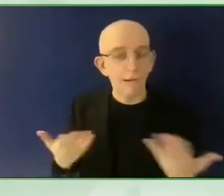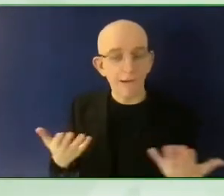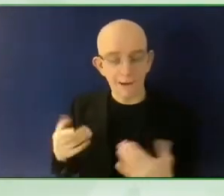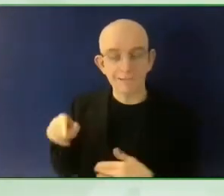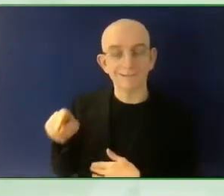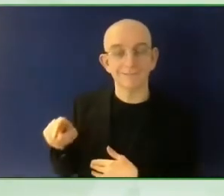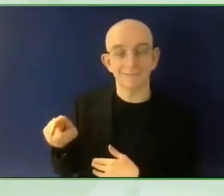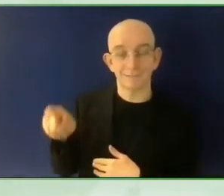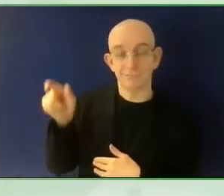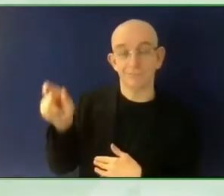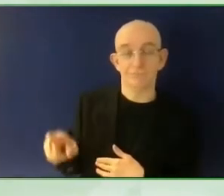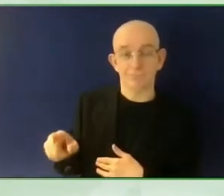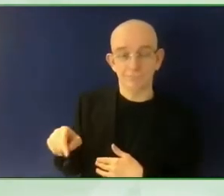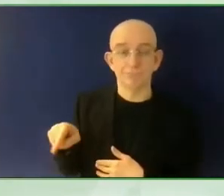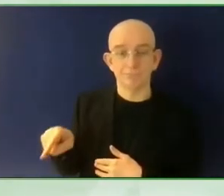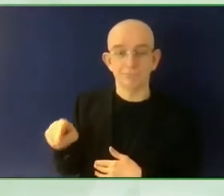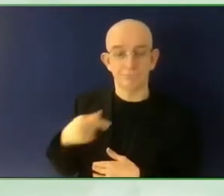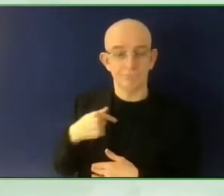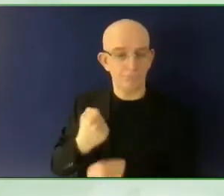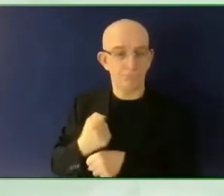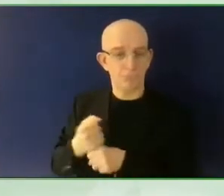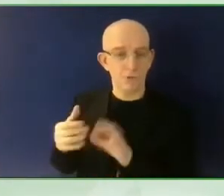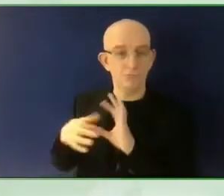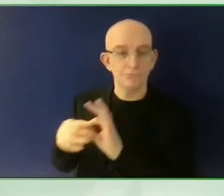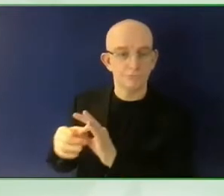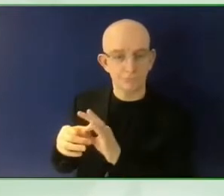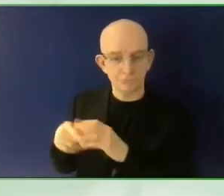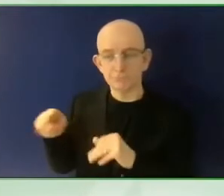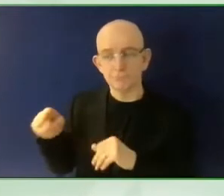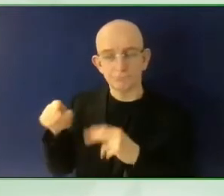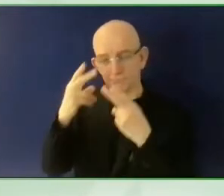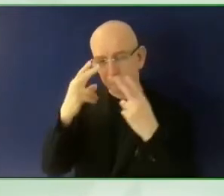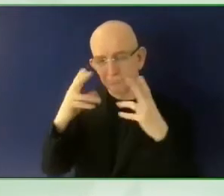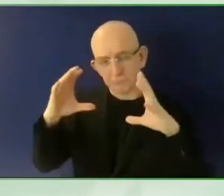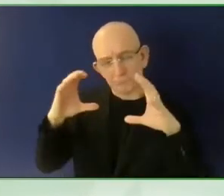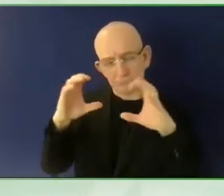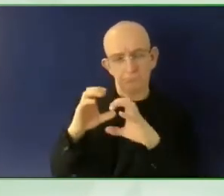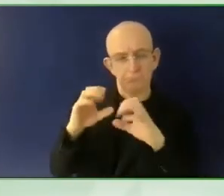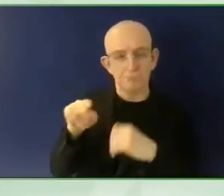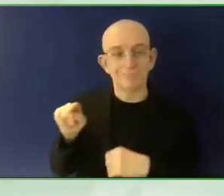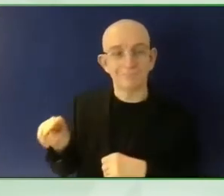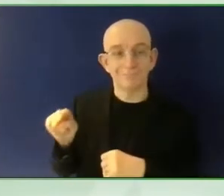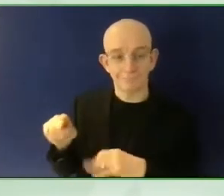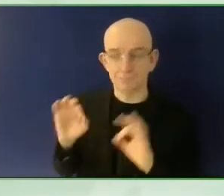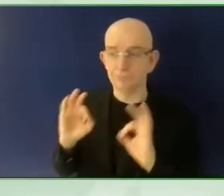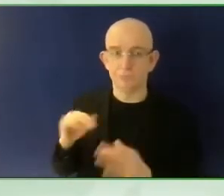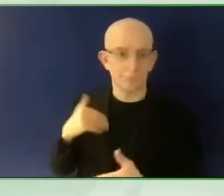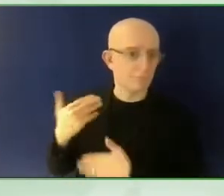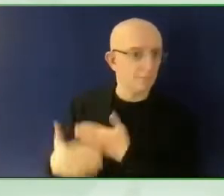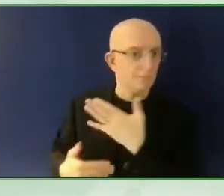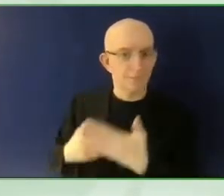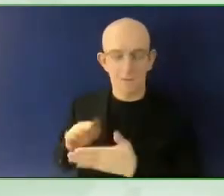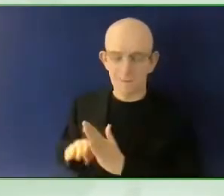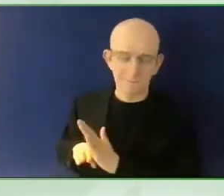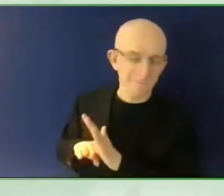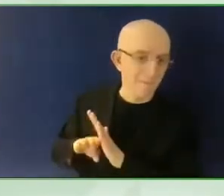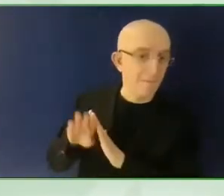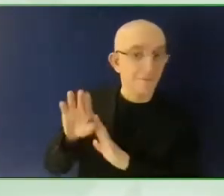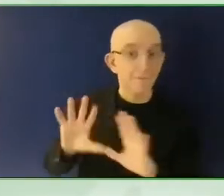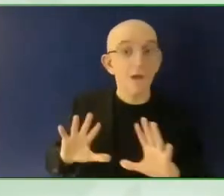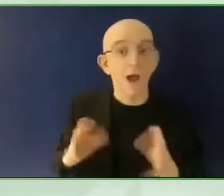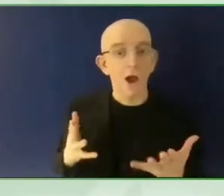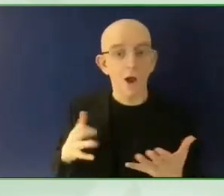by focusing on our mission to see the world. together. For myself,